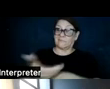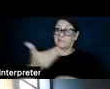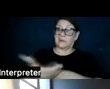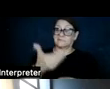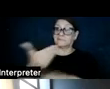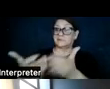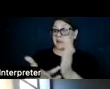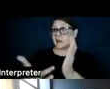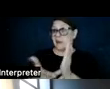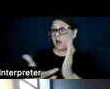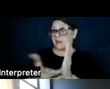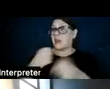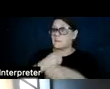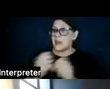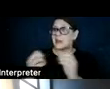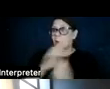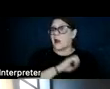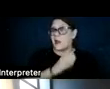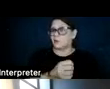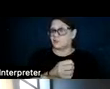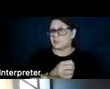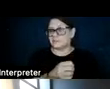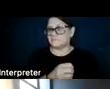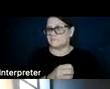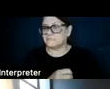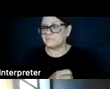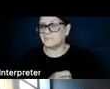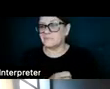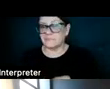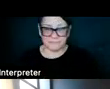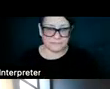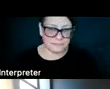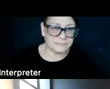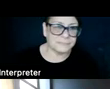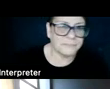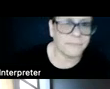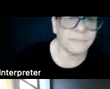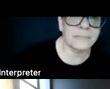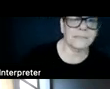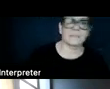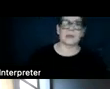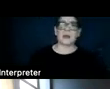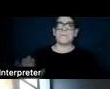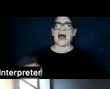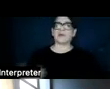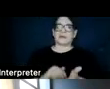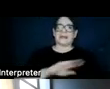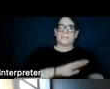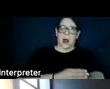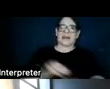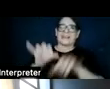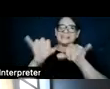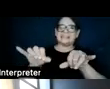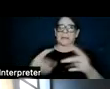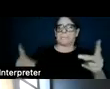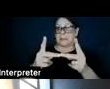that energy generation potential in that wind farm by 60 percent by repowering that site that is now at